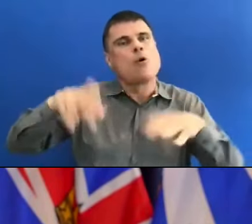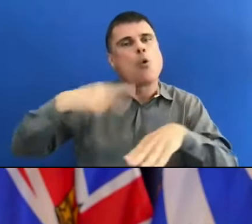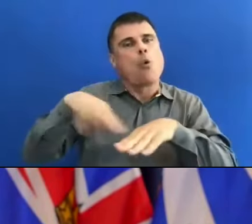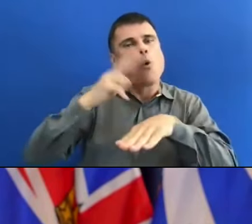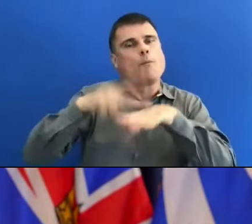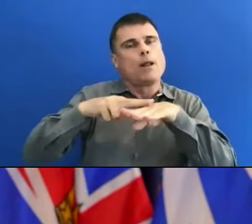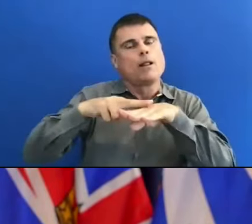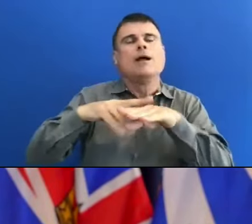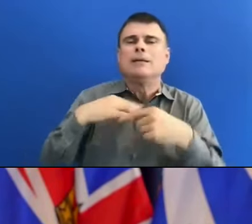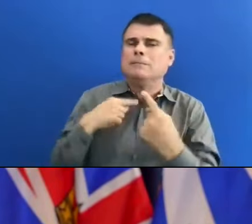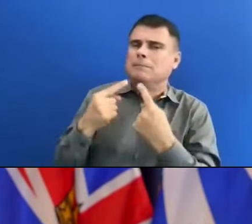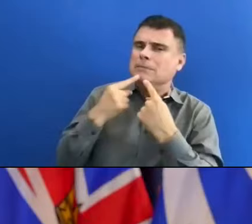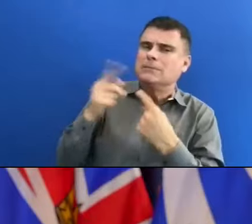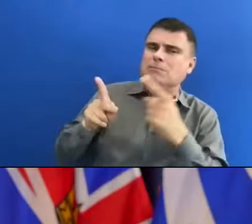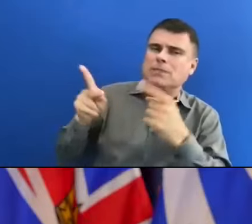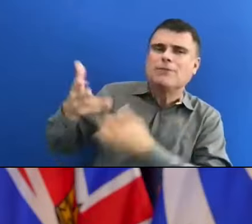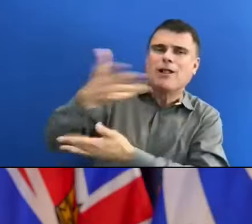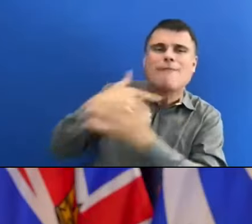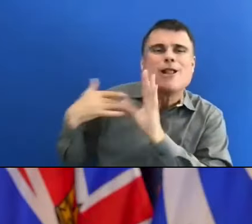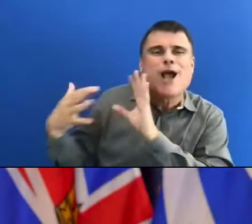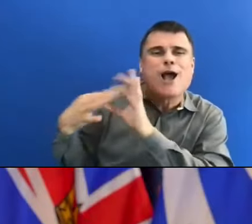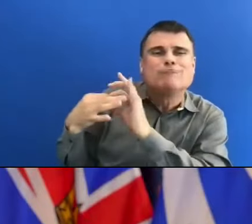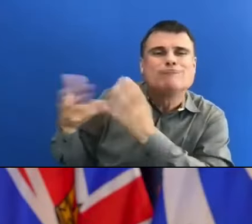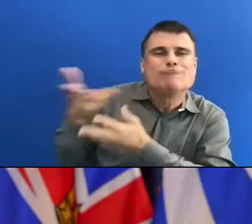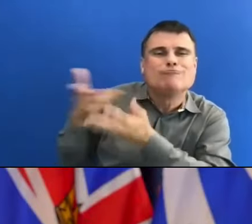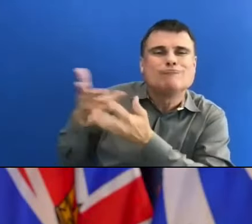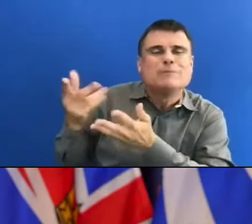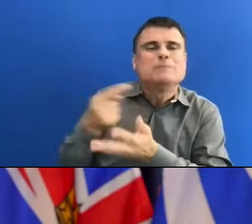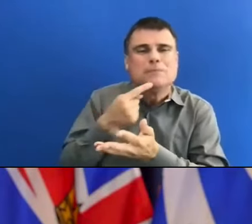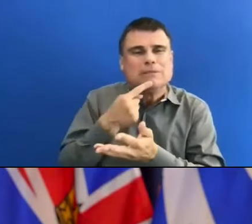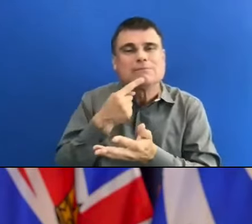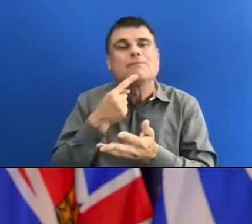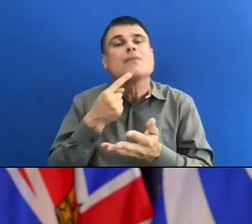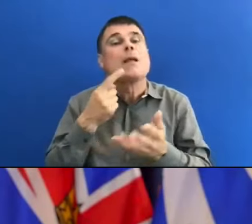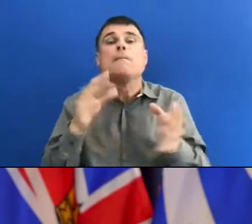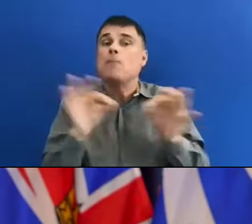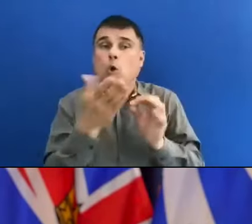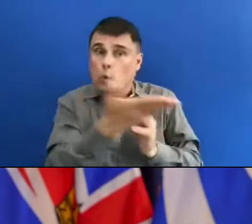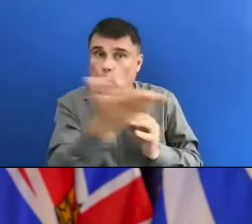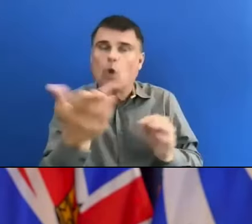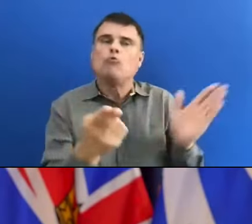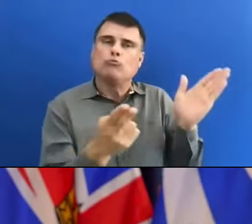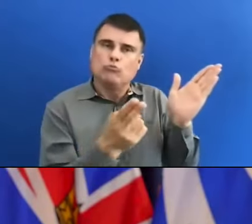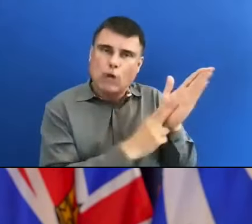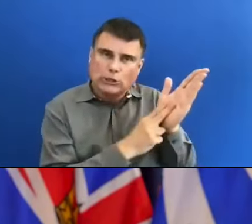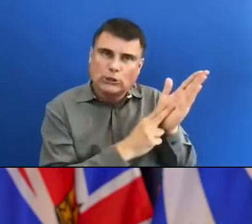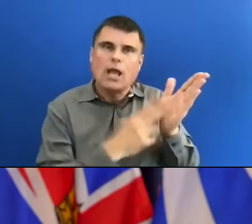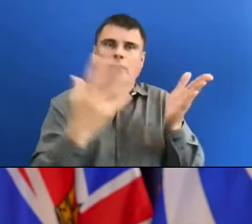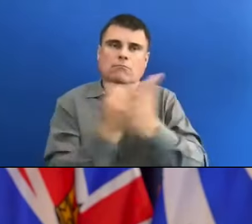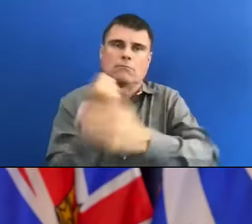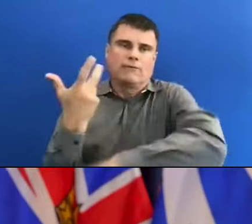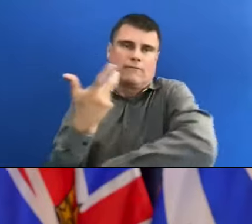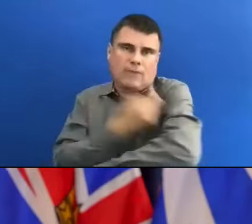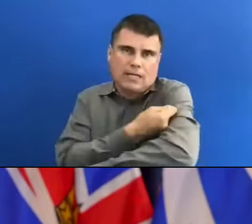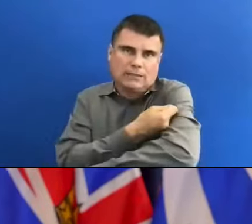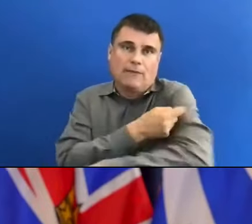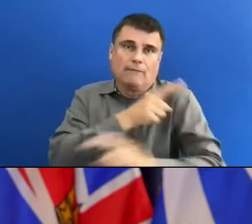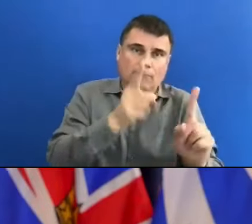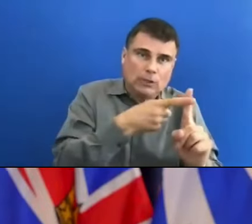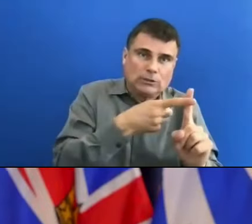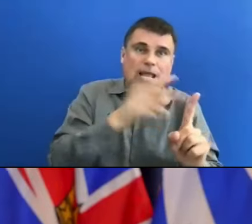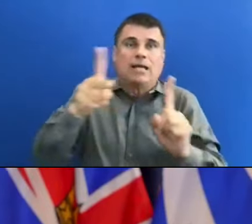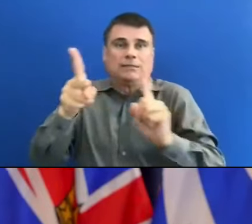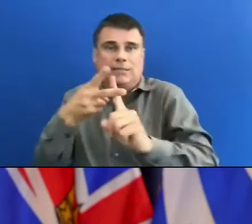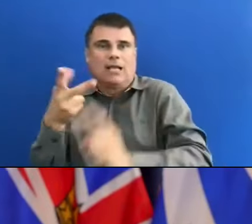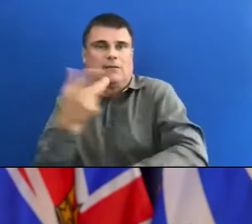And as we continue to register for, book, and get our first and second doses, and as we continue to follow the guidance that keeps us healthy